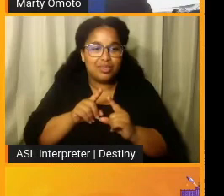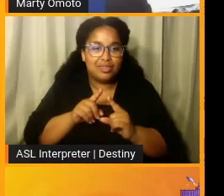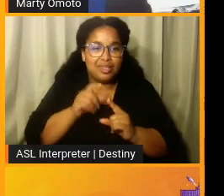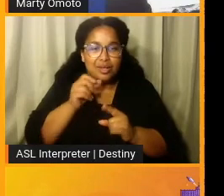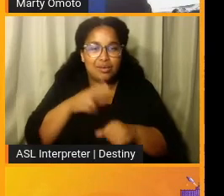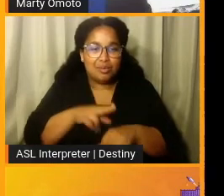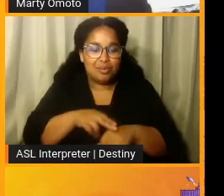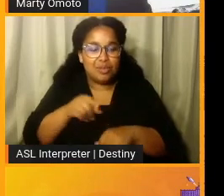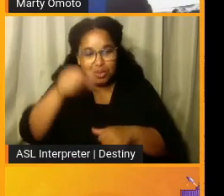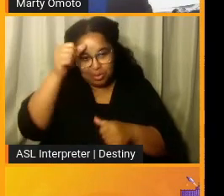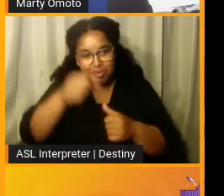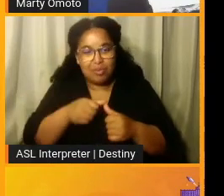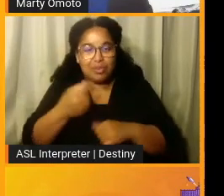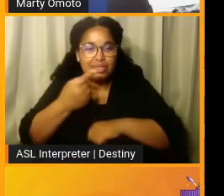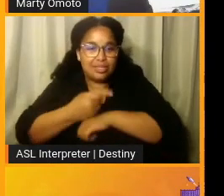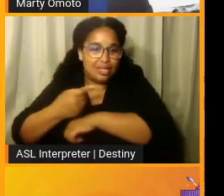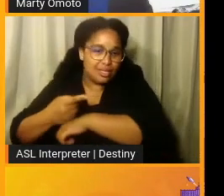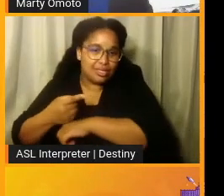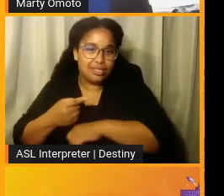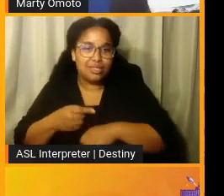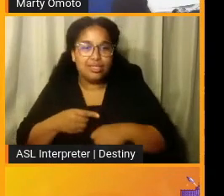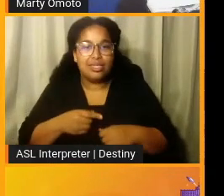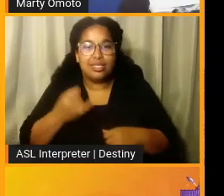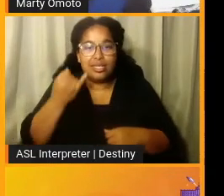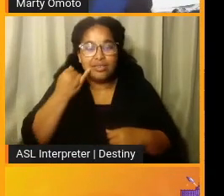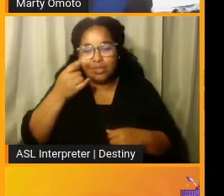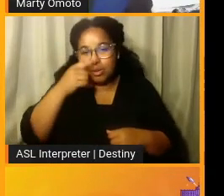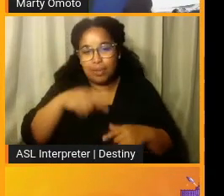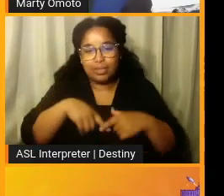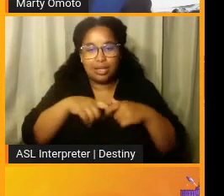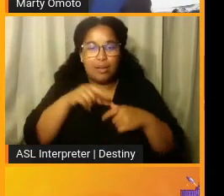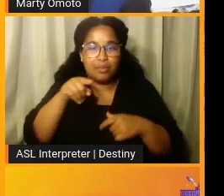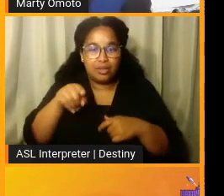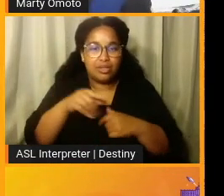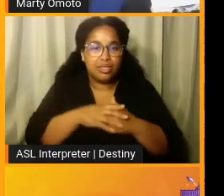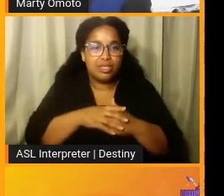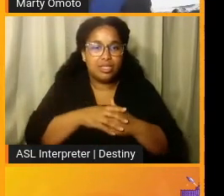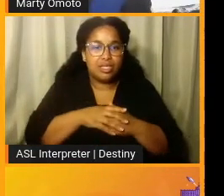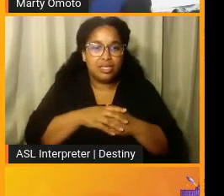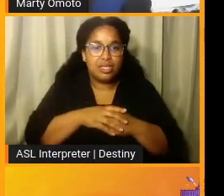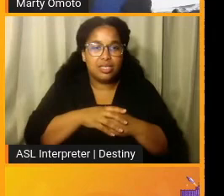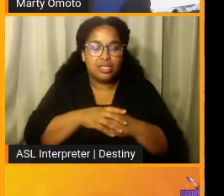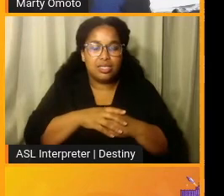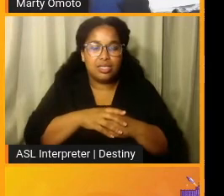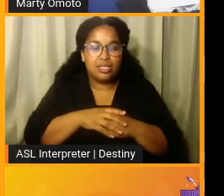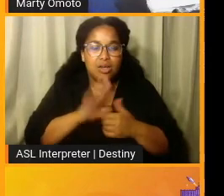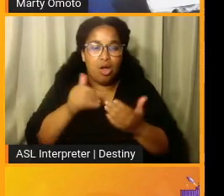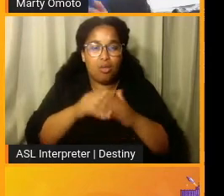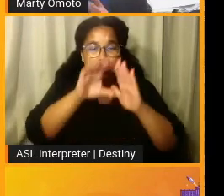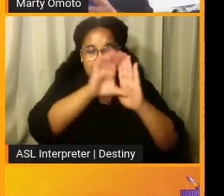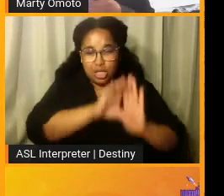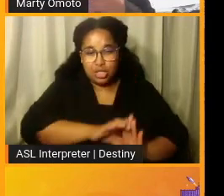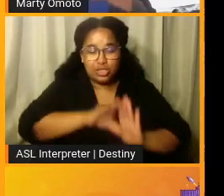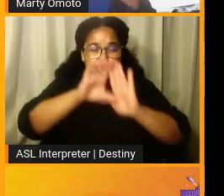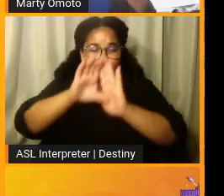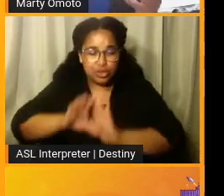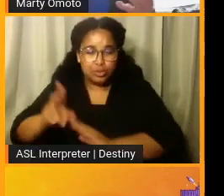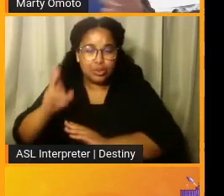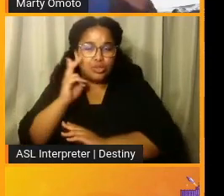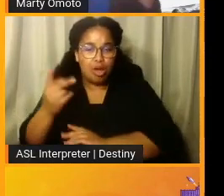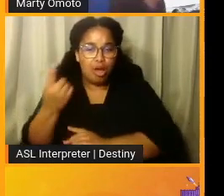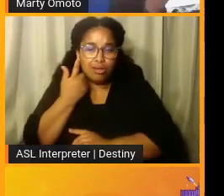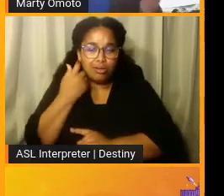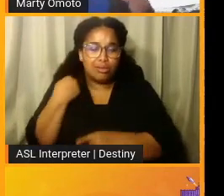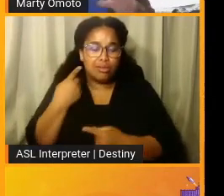you remember these days. If you could just stop here for a second, this. So all those pictures you saw of, you know,